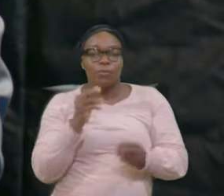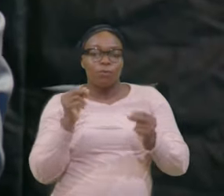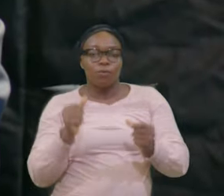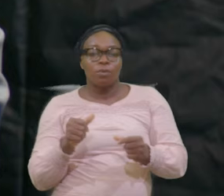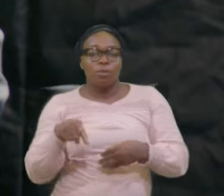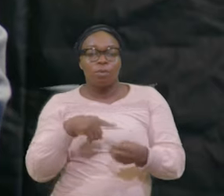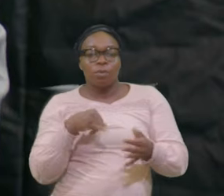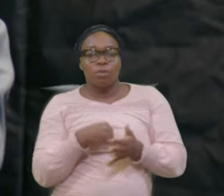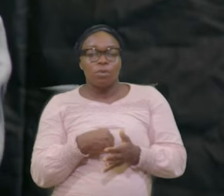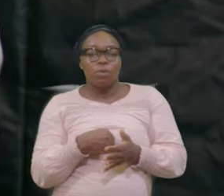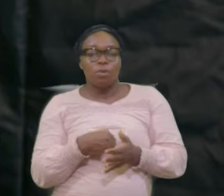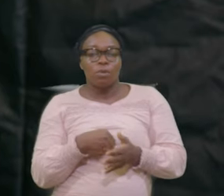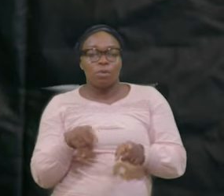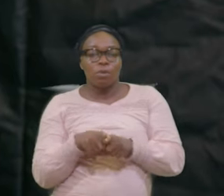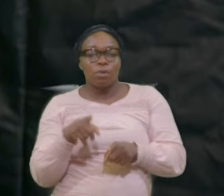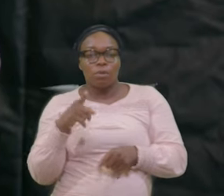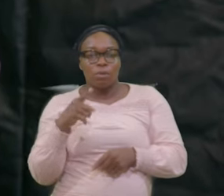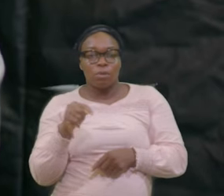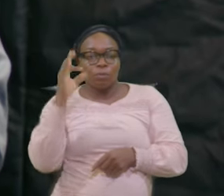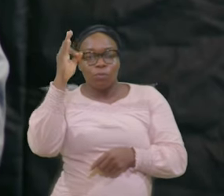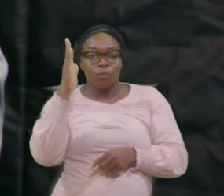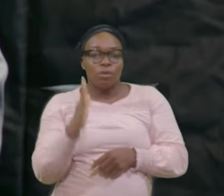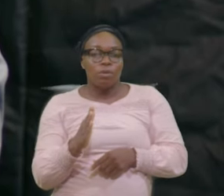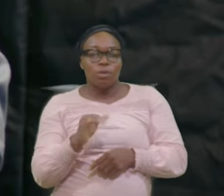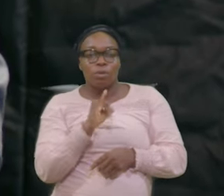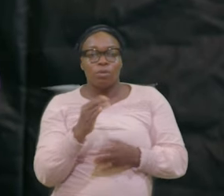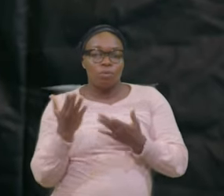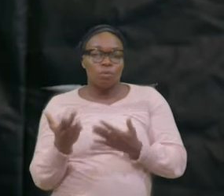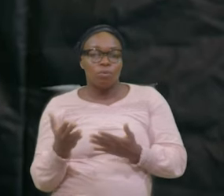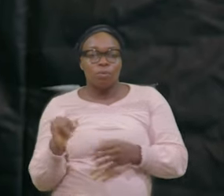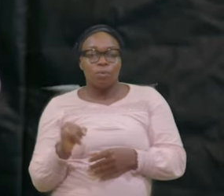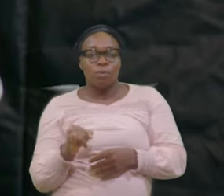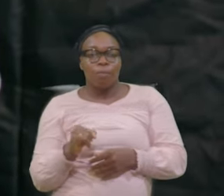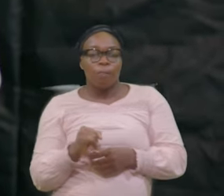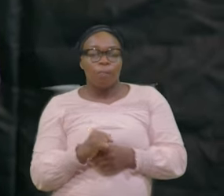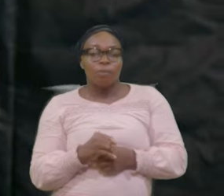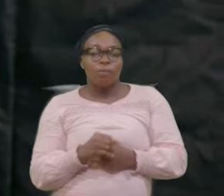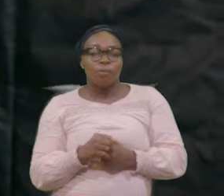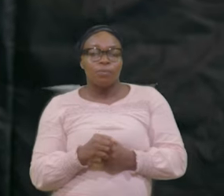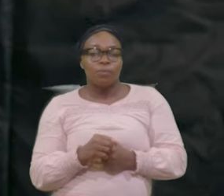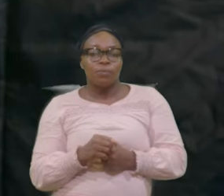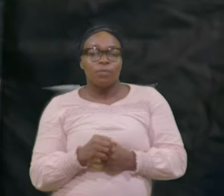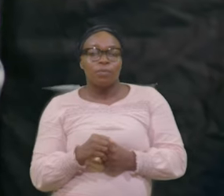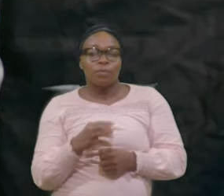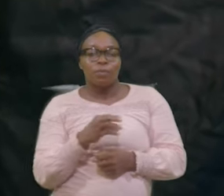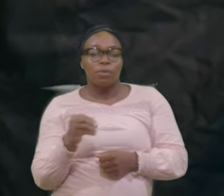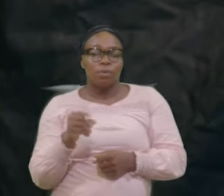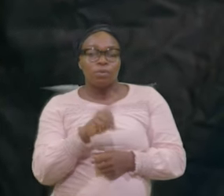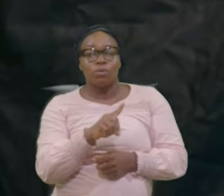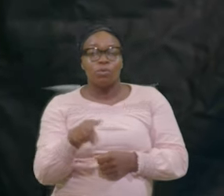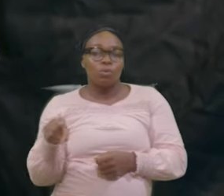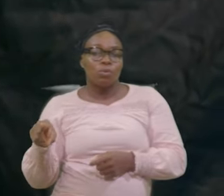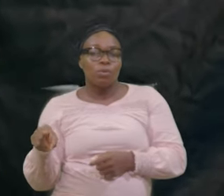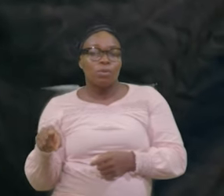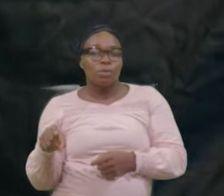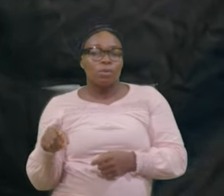Is Waiting For You Now Let's Round Up Let's Be Fast About That And Those Of You Who Have Given